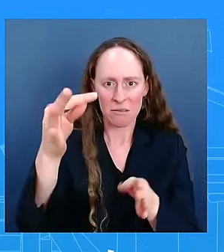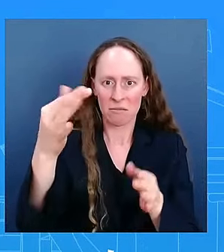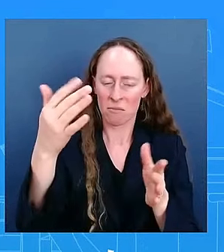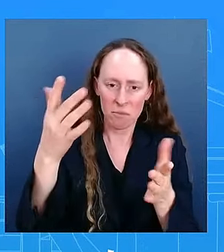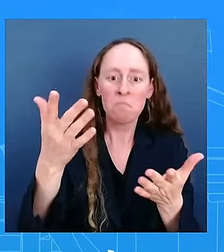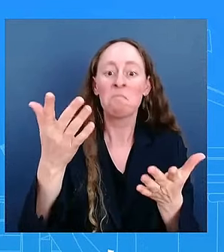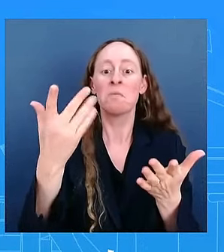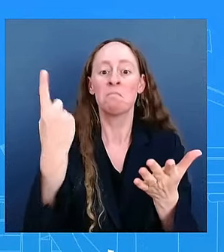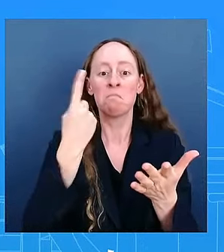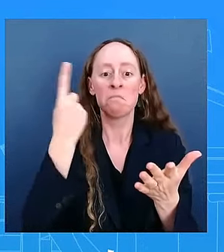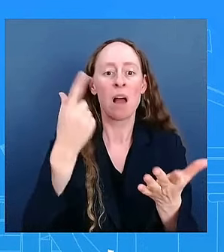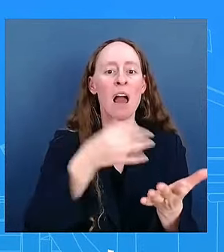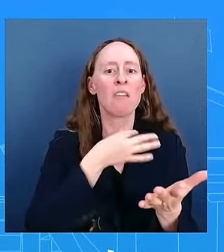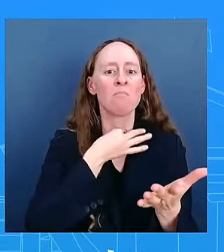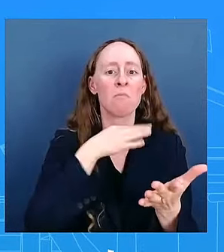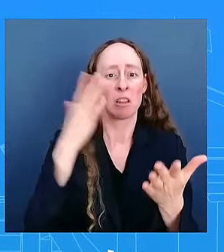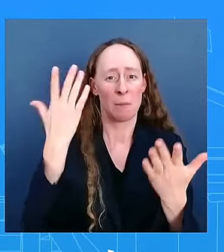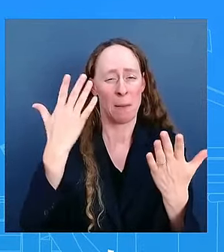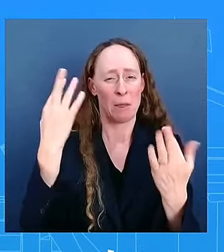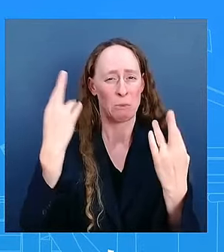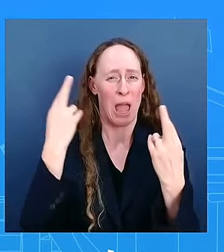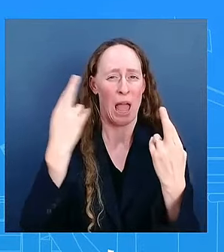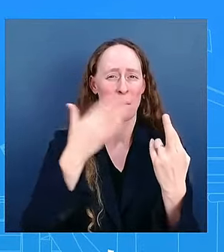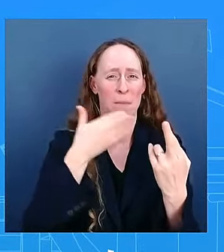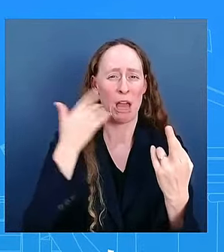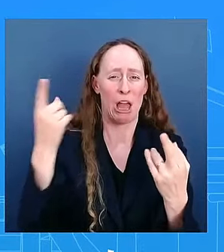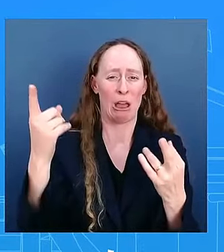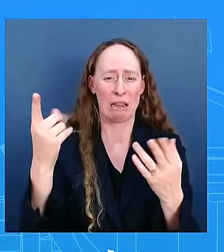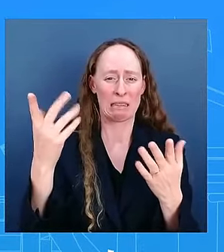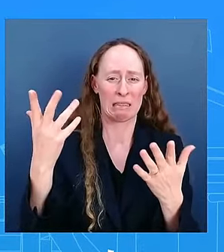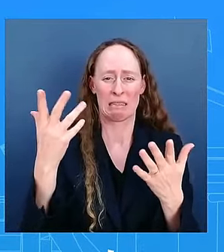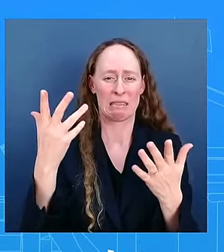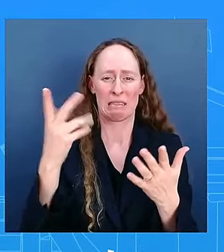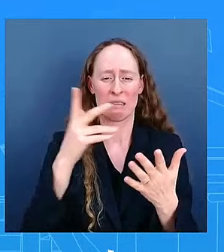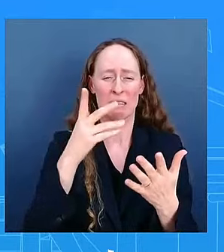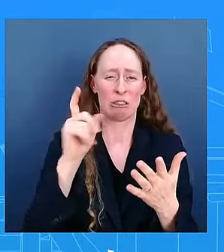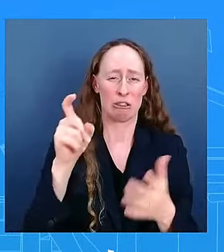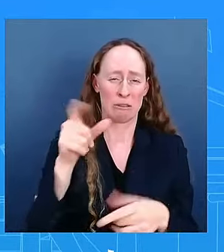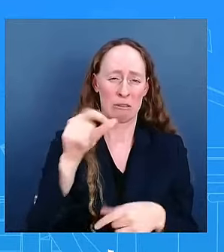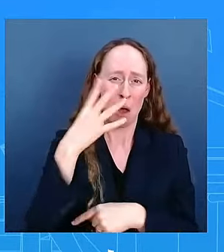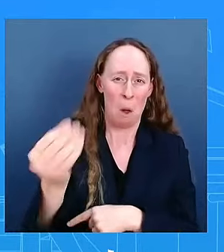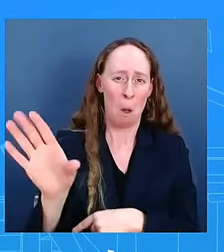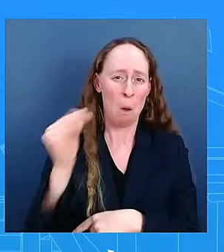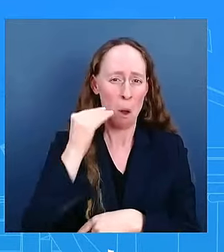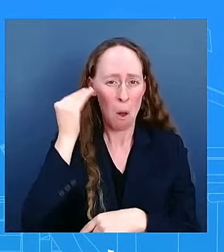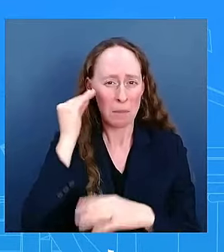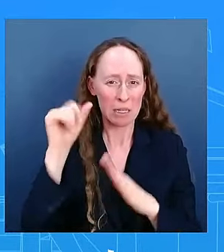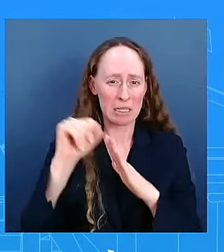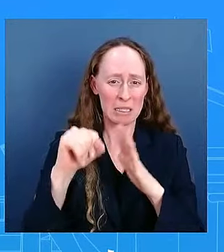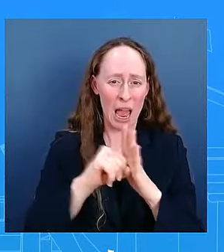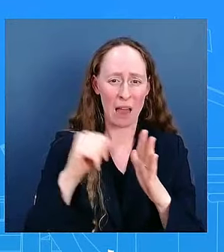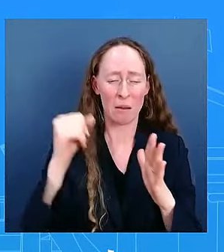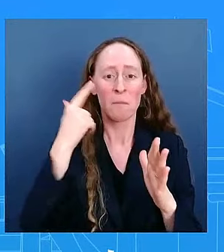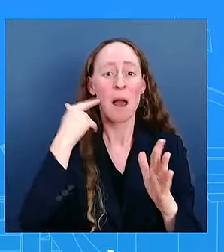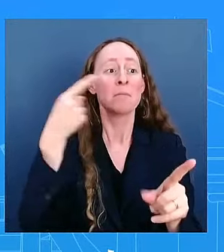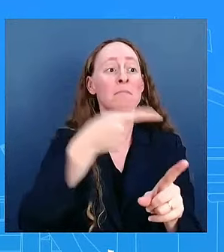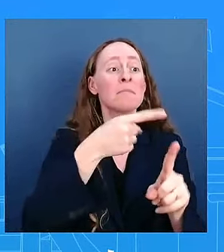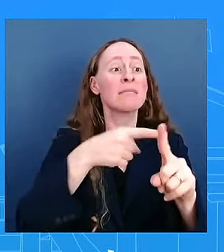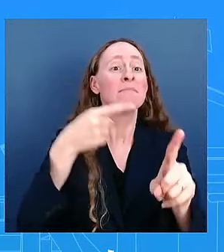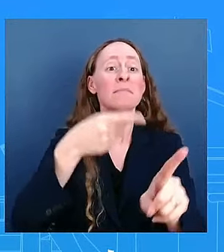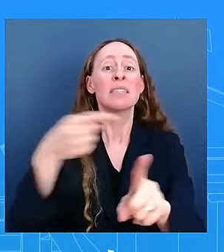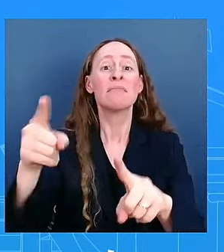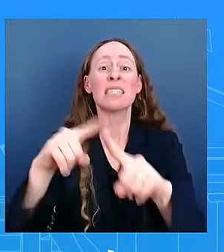on the battleground state given the criticism he's facing for the comments from last night so look as you just stated it's a campaign event i'm not going to speak to the